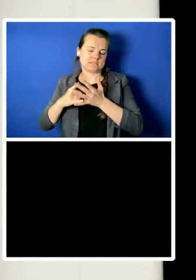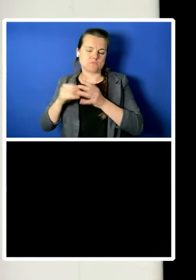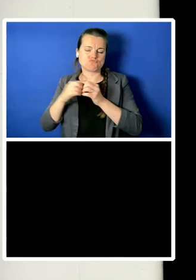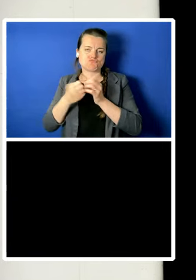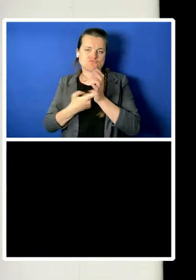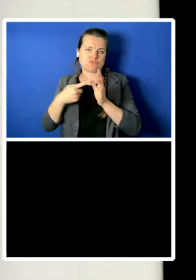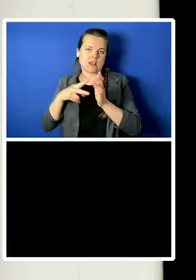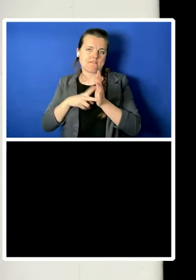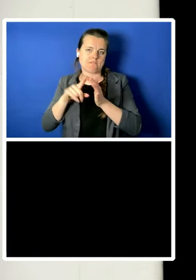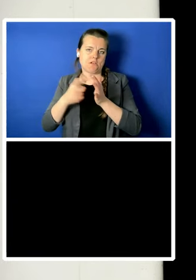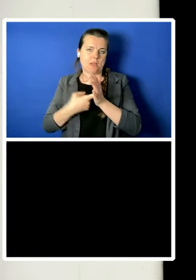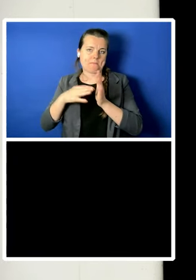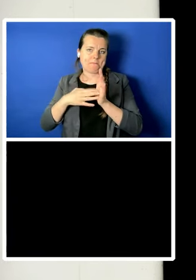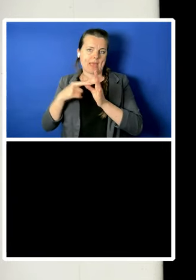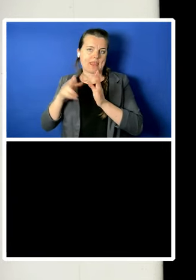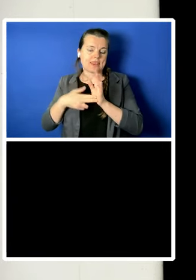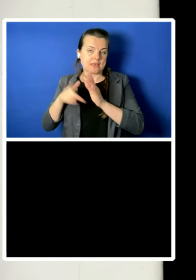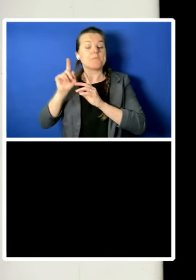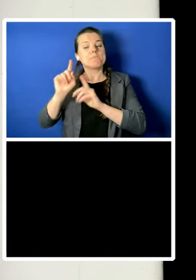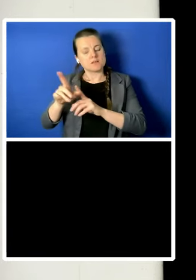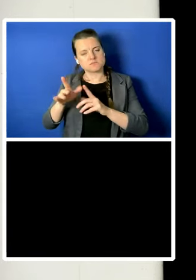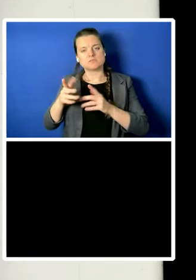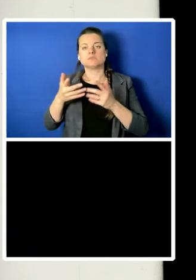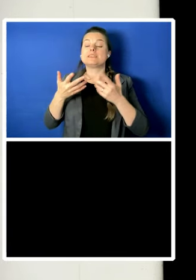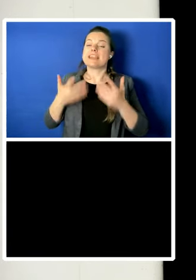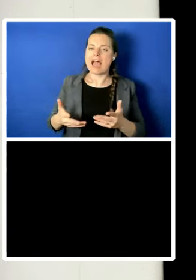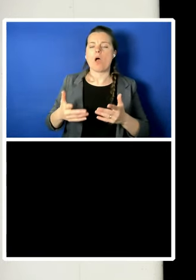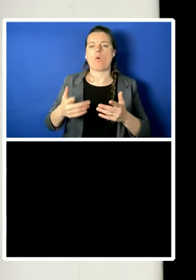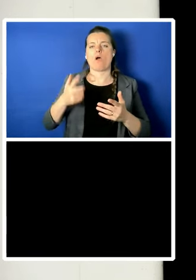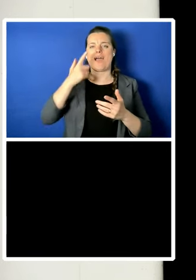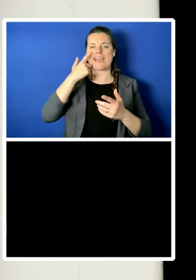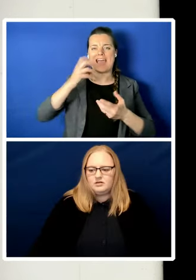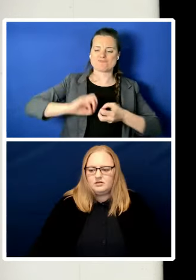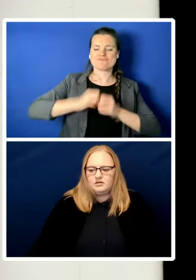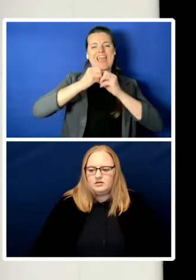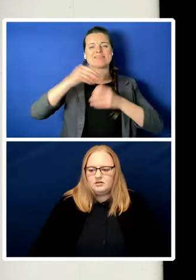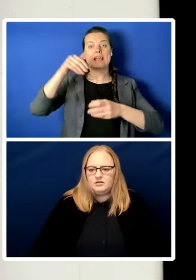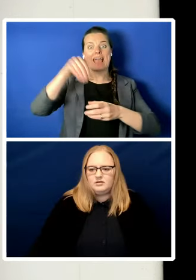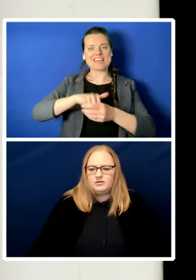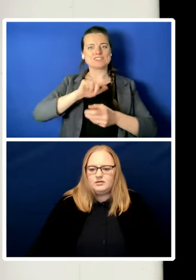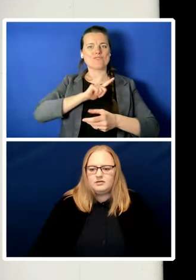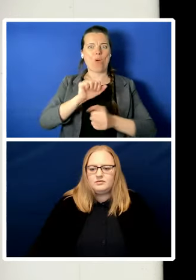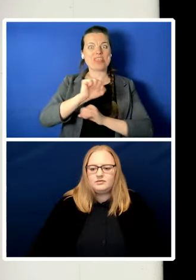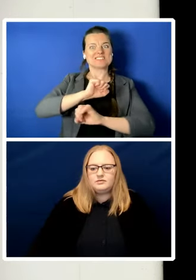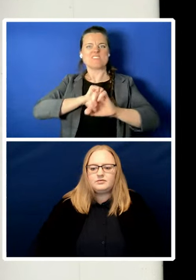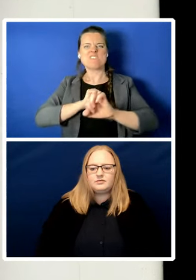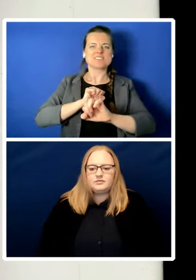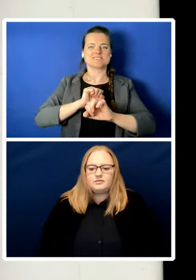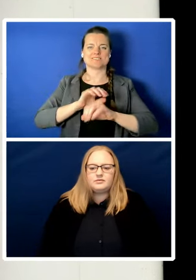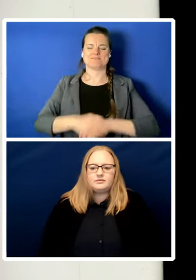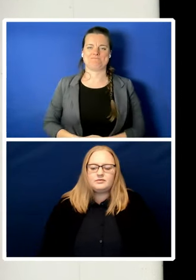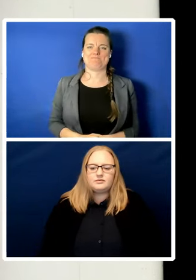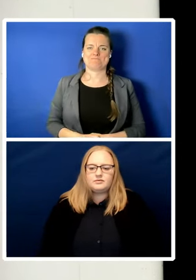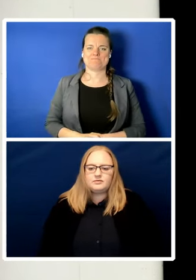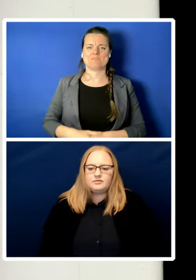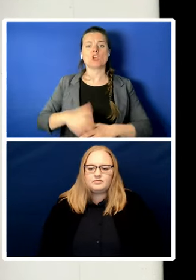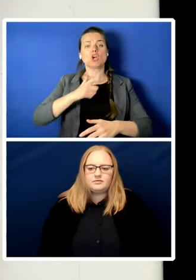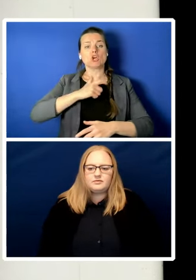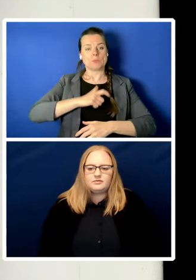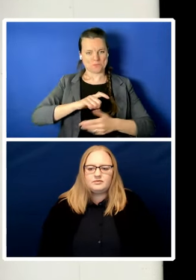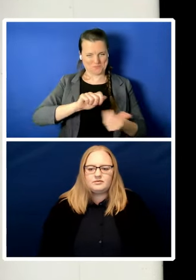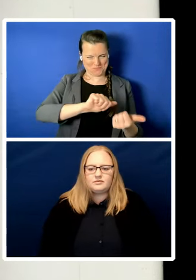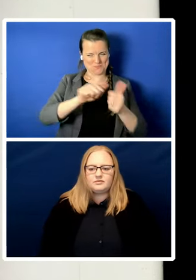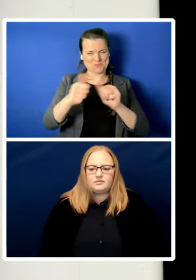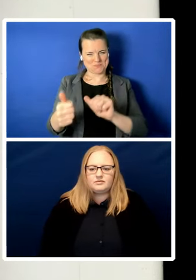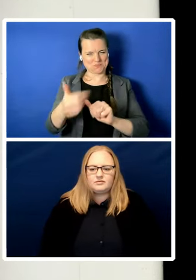the case for the defence. To believe in human rights is to believe in human beings. It is to strive for